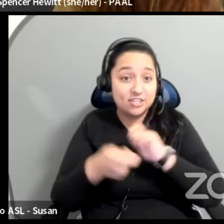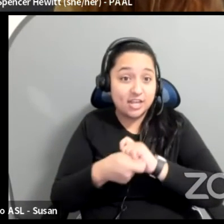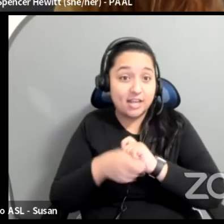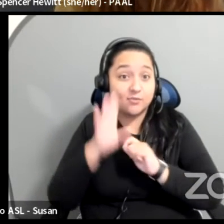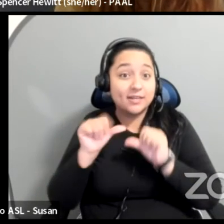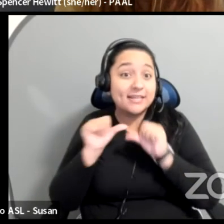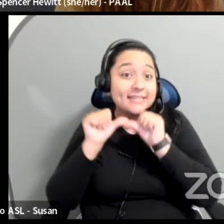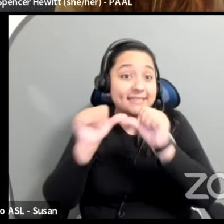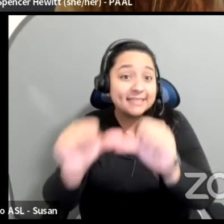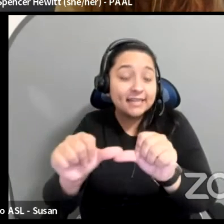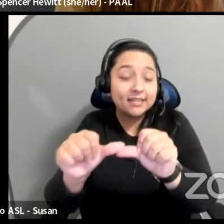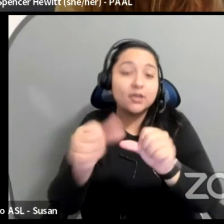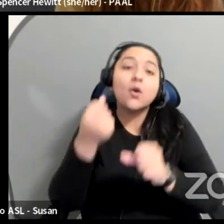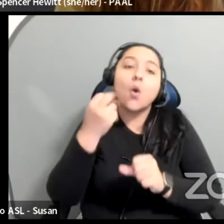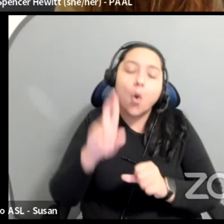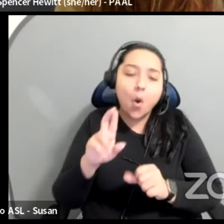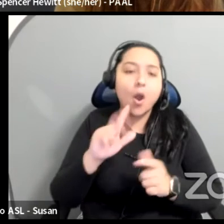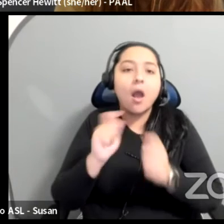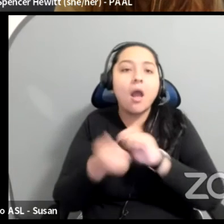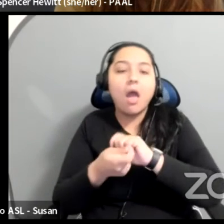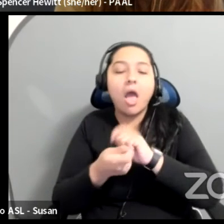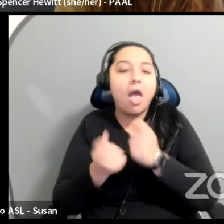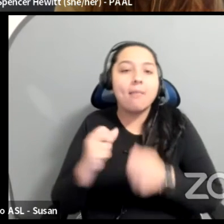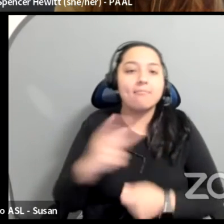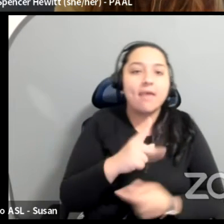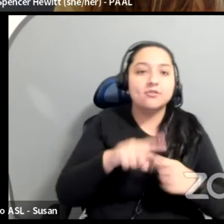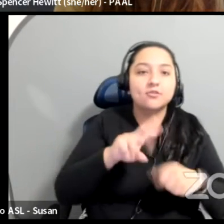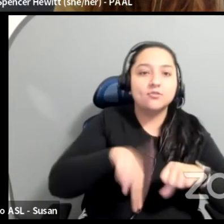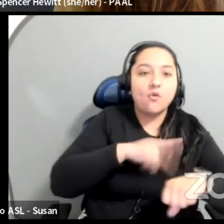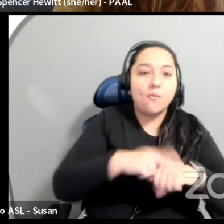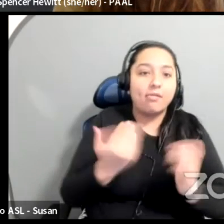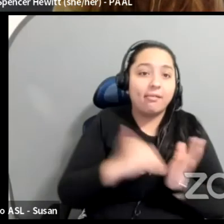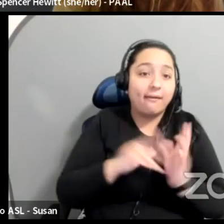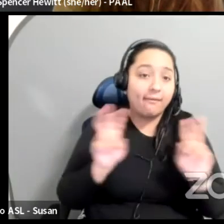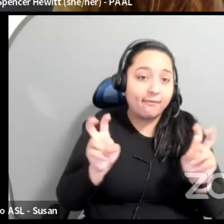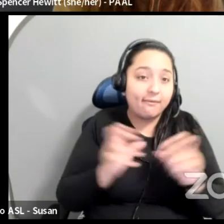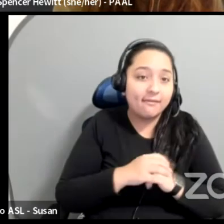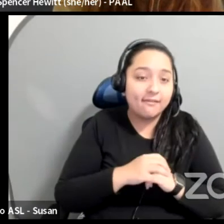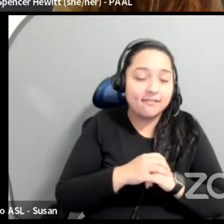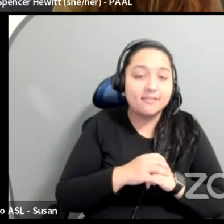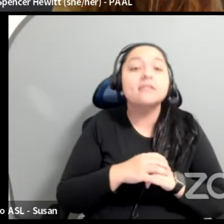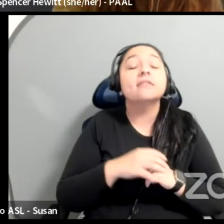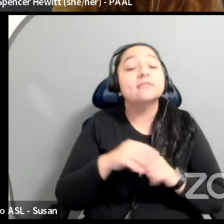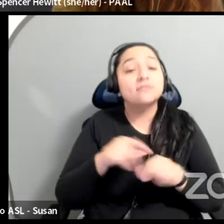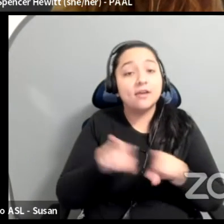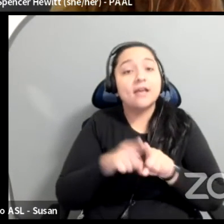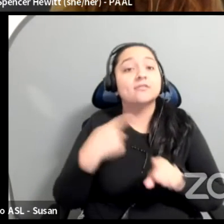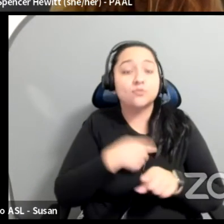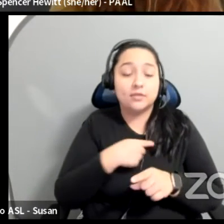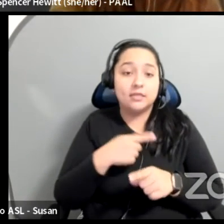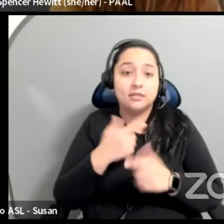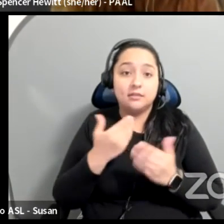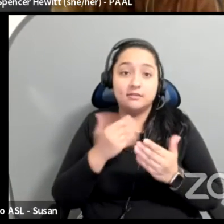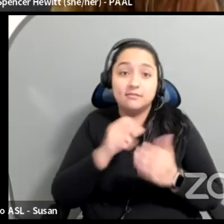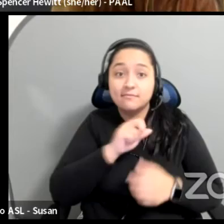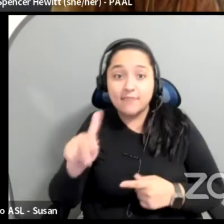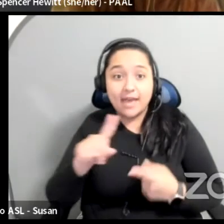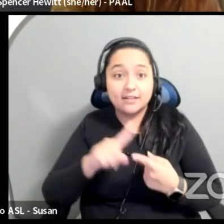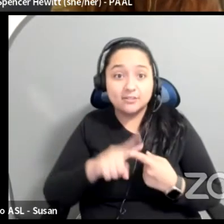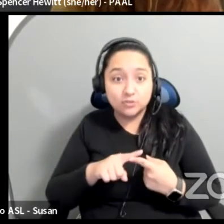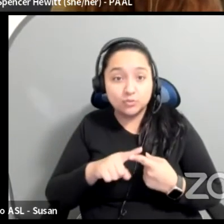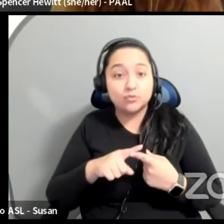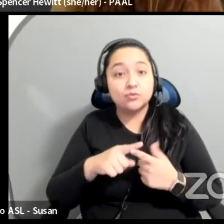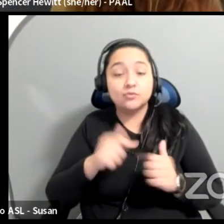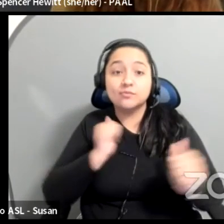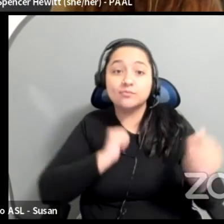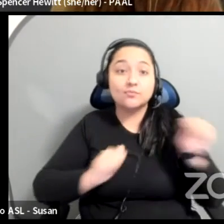So this is my question. Like, as we all go back to production, the productions are harder to do, more expensive. So they take more resources